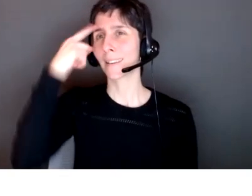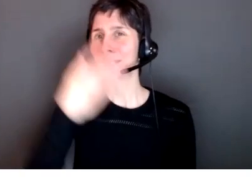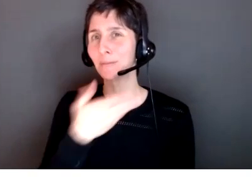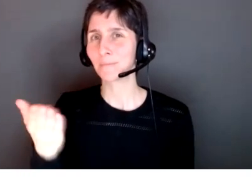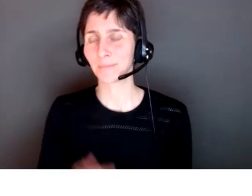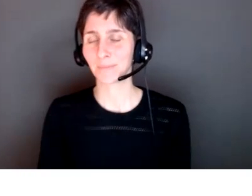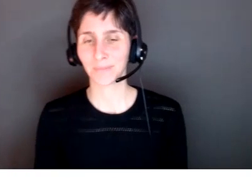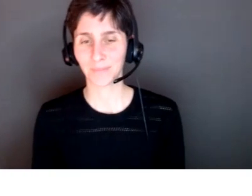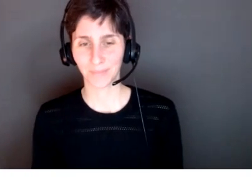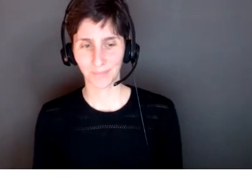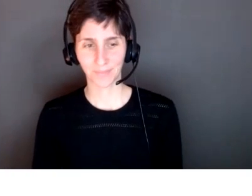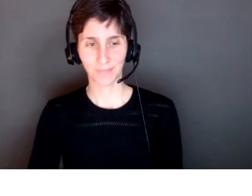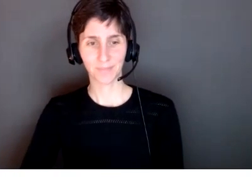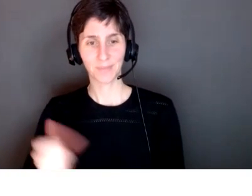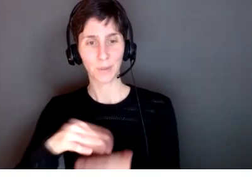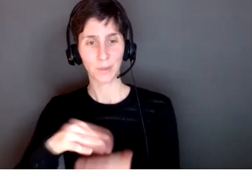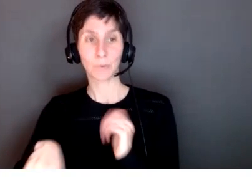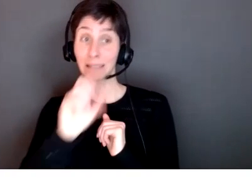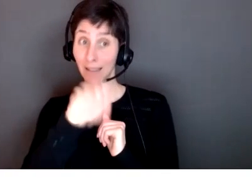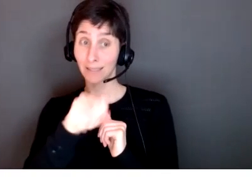yes there will definitely benefit